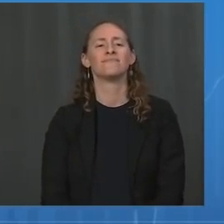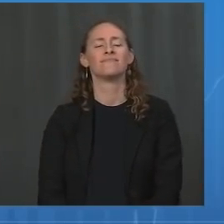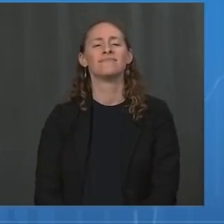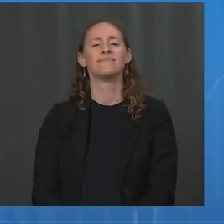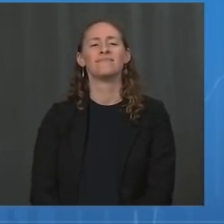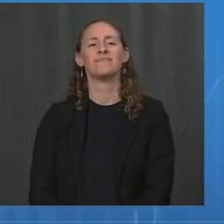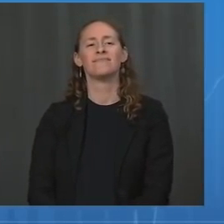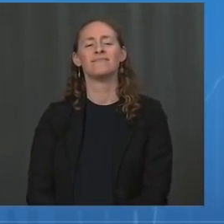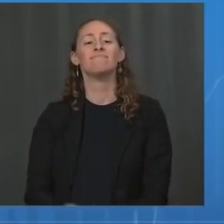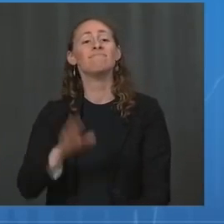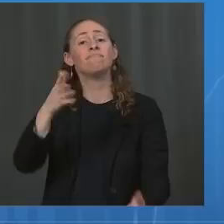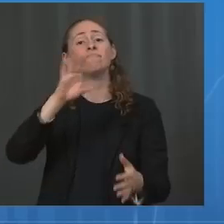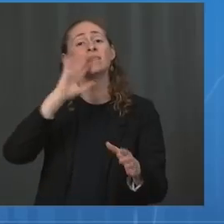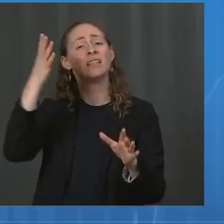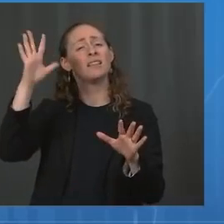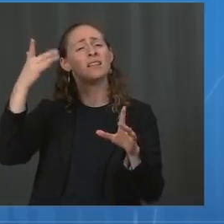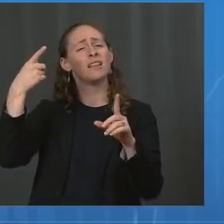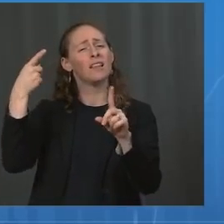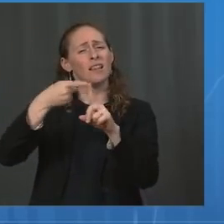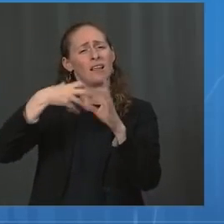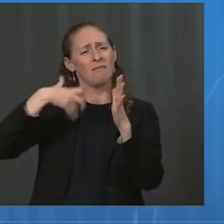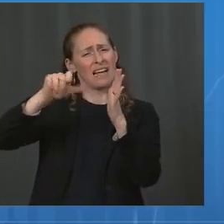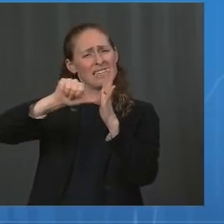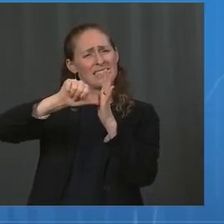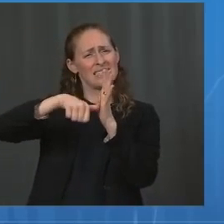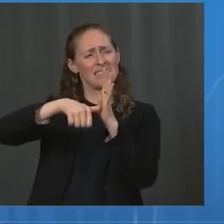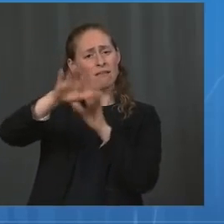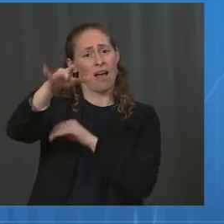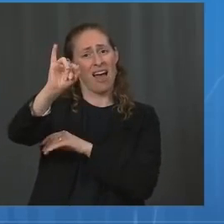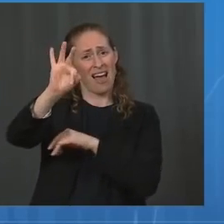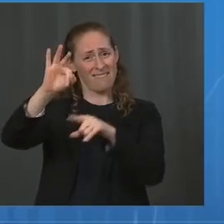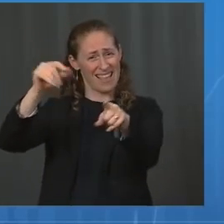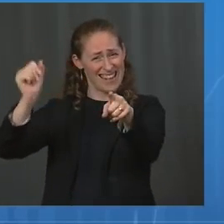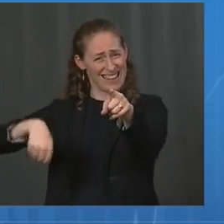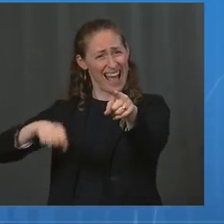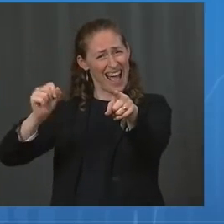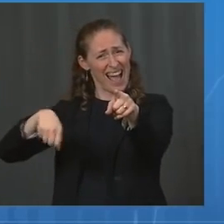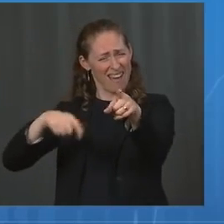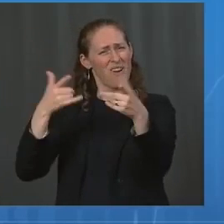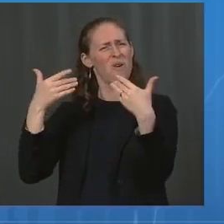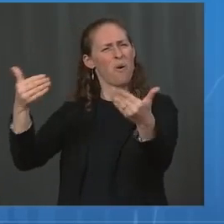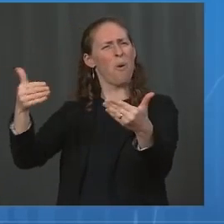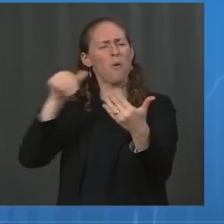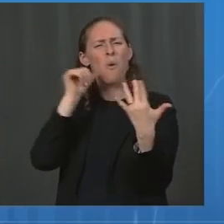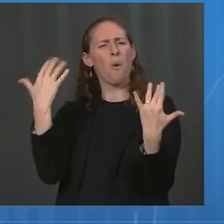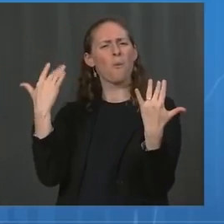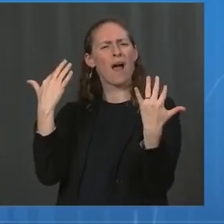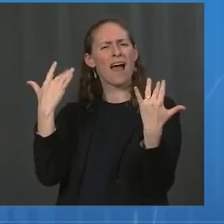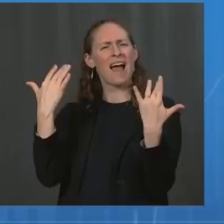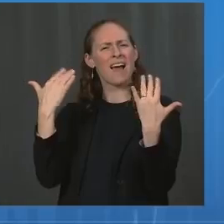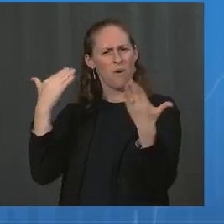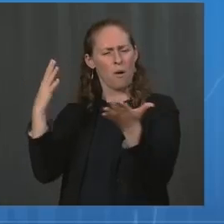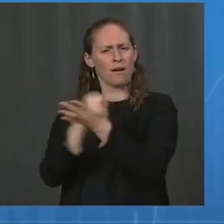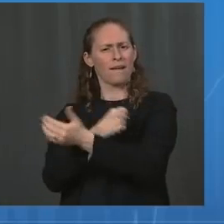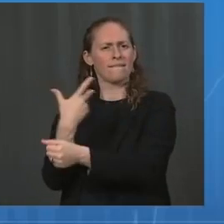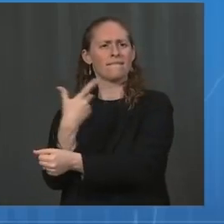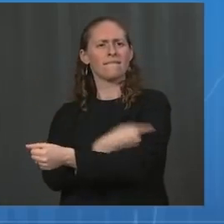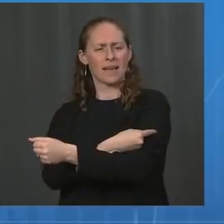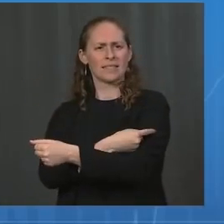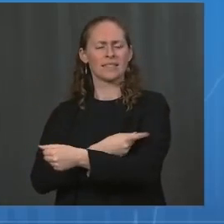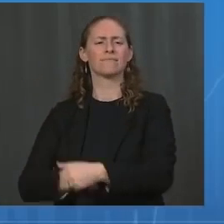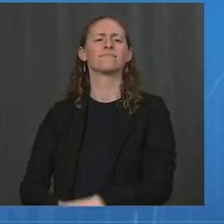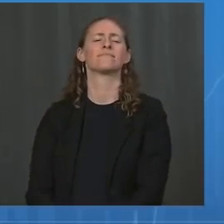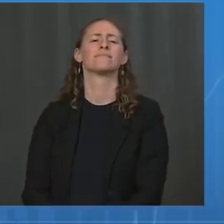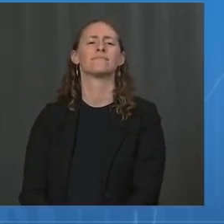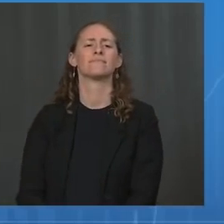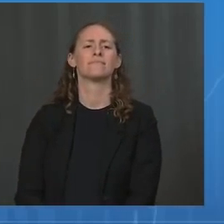that everyone eligible for vaccination be vaccinated before school starts. If you or your vaccine-eligible child is not yet